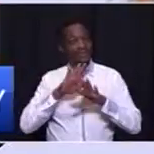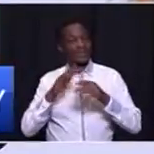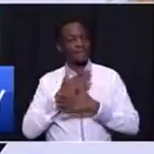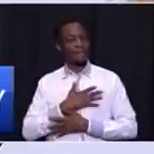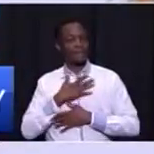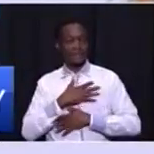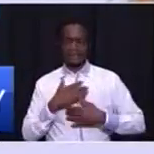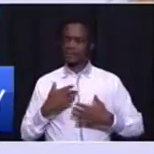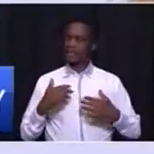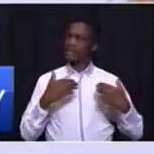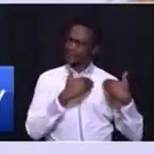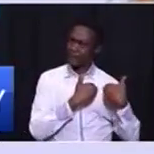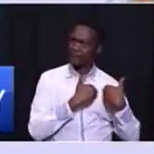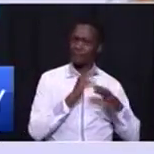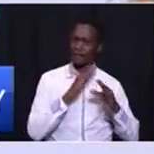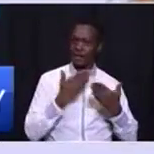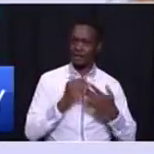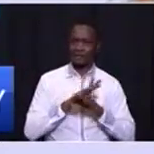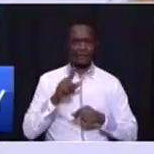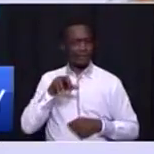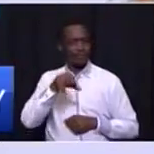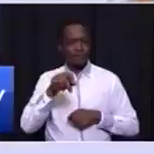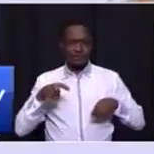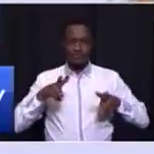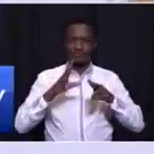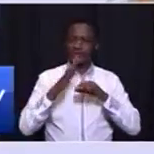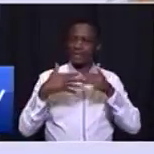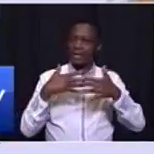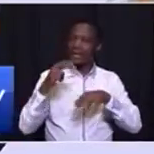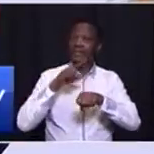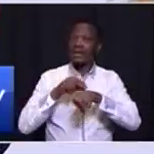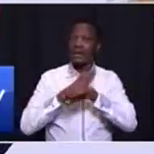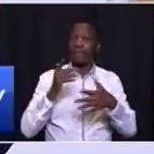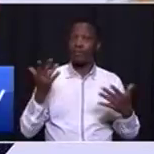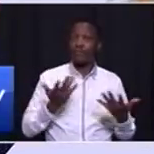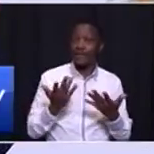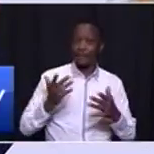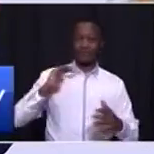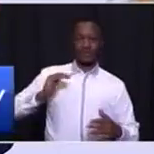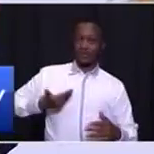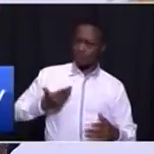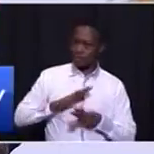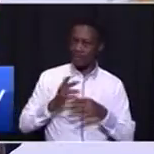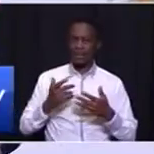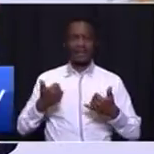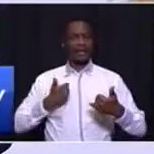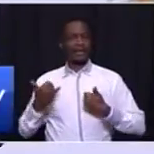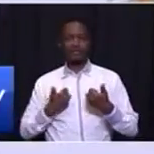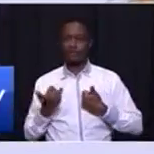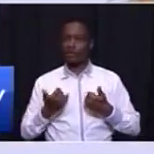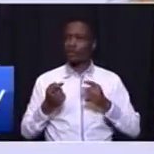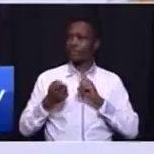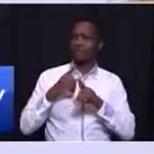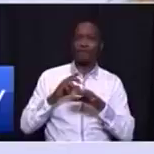the streets at any time, including women, where women enjoy their rights free